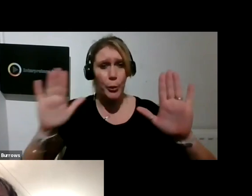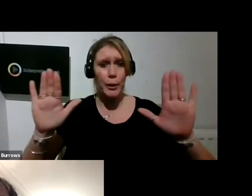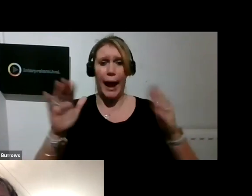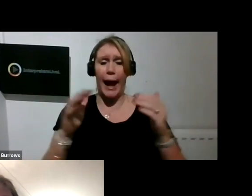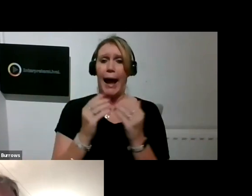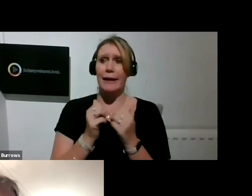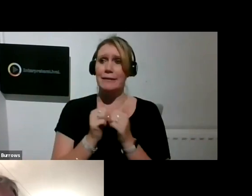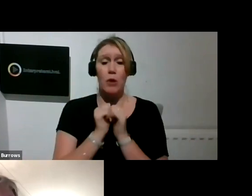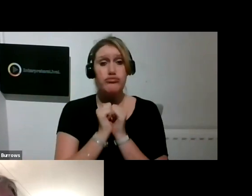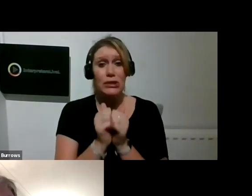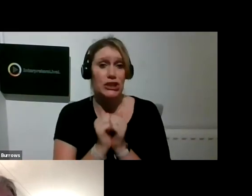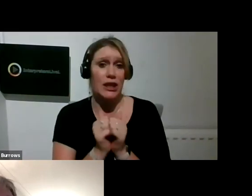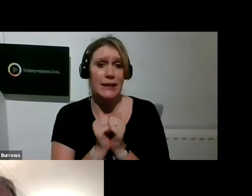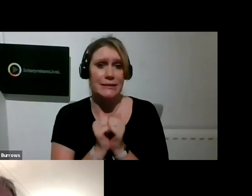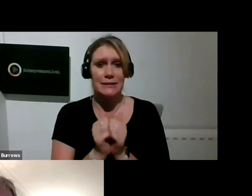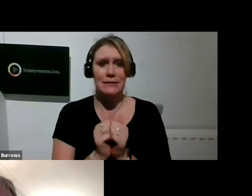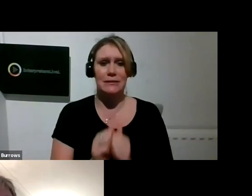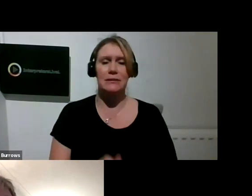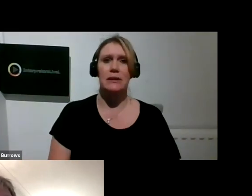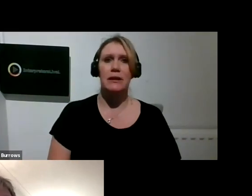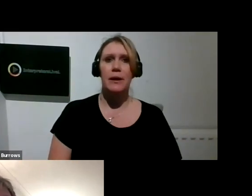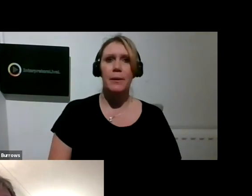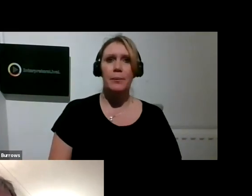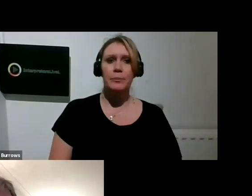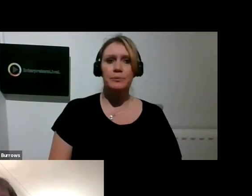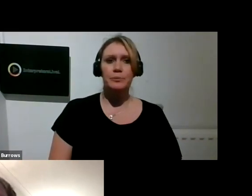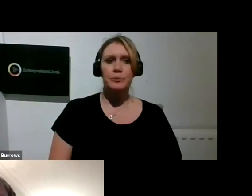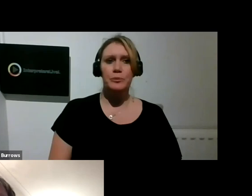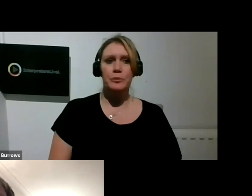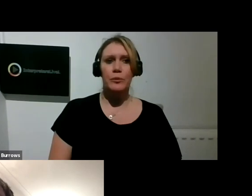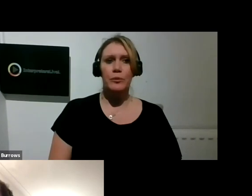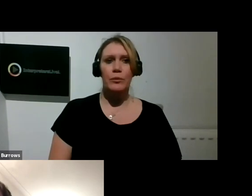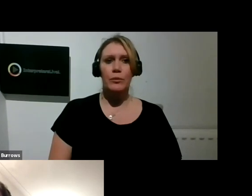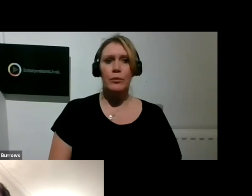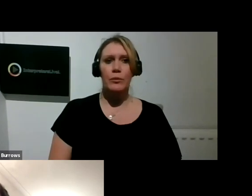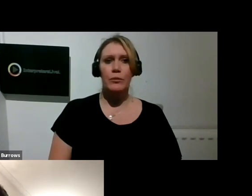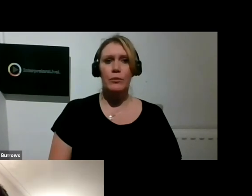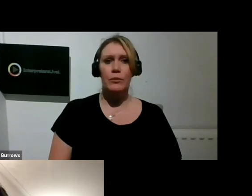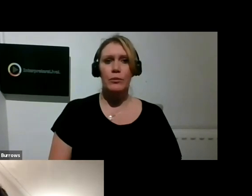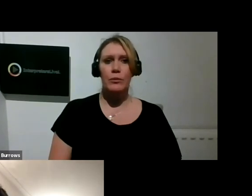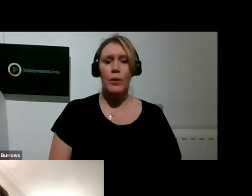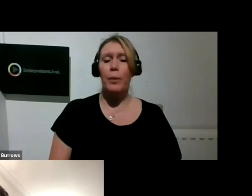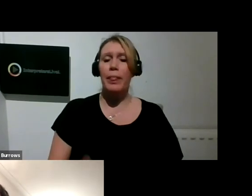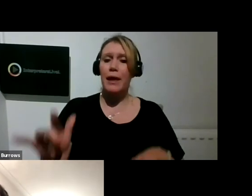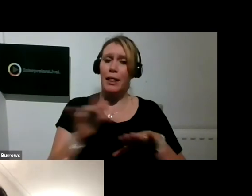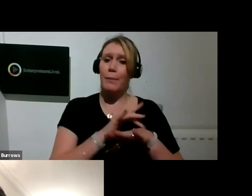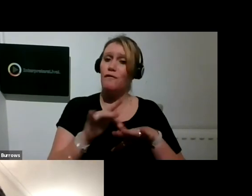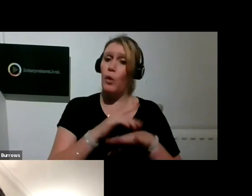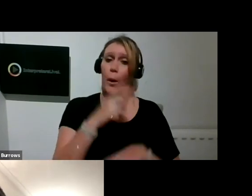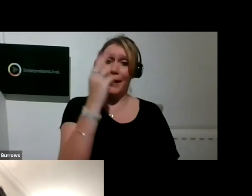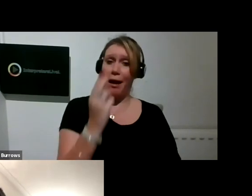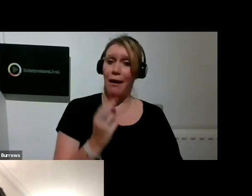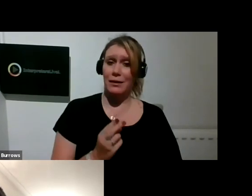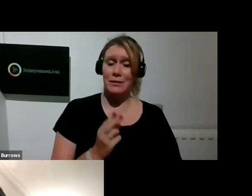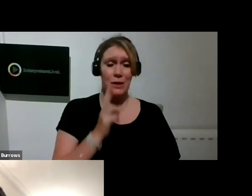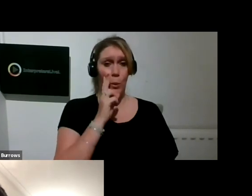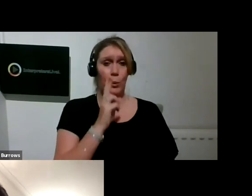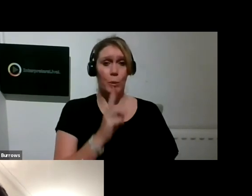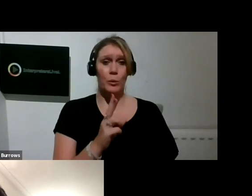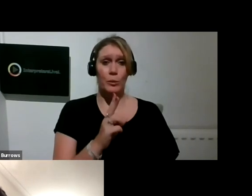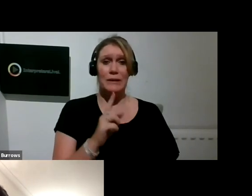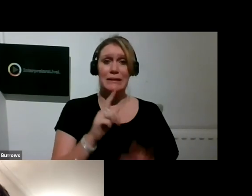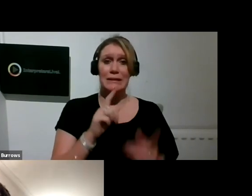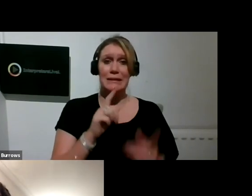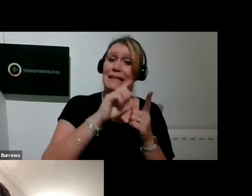I think, within the performing arts, we see quite a, quite a few disabled